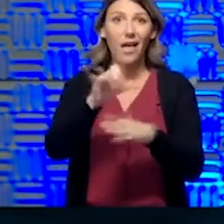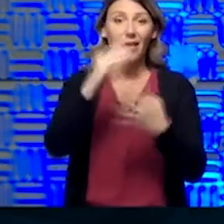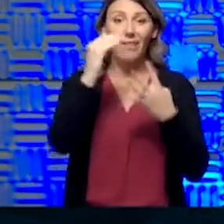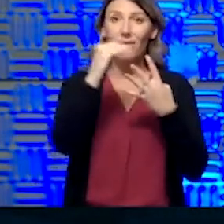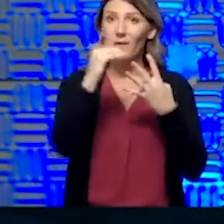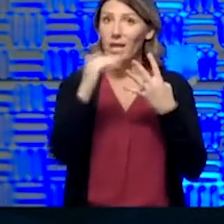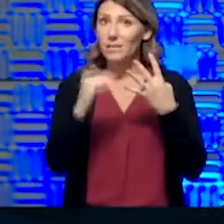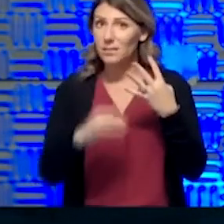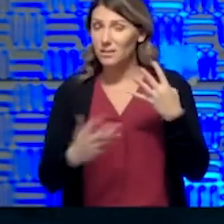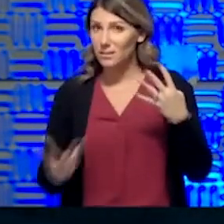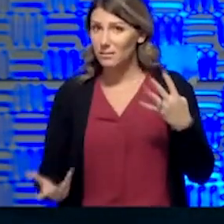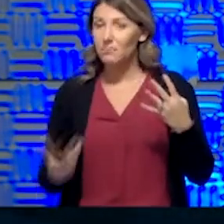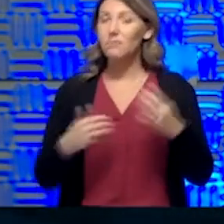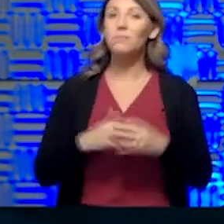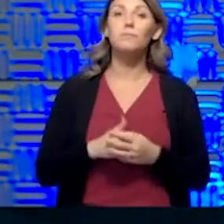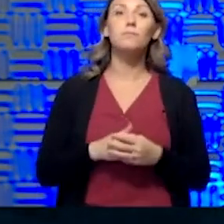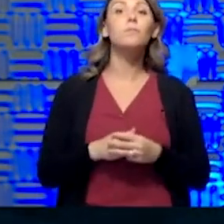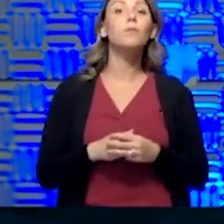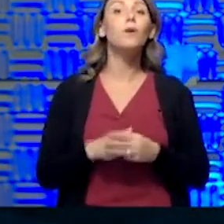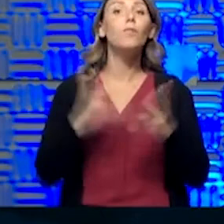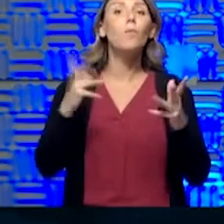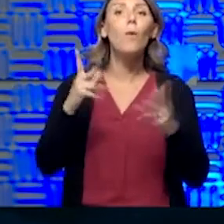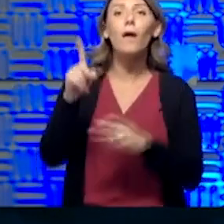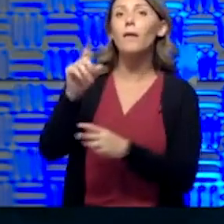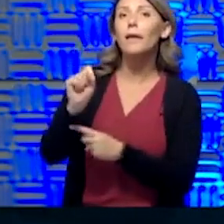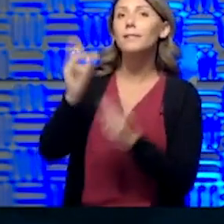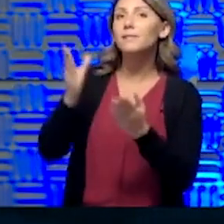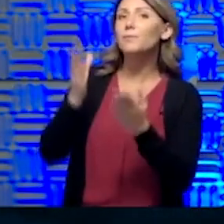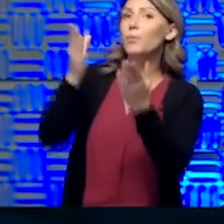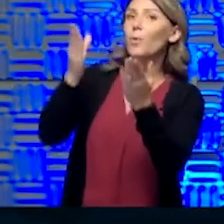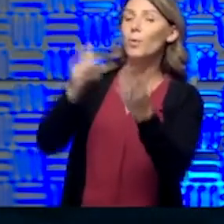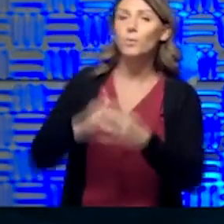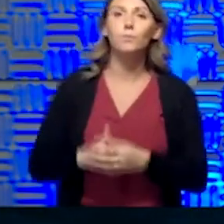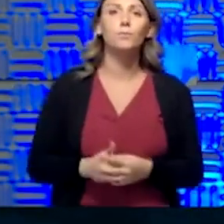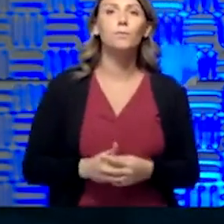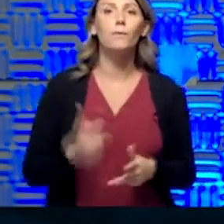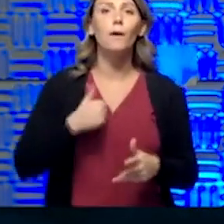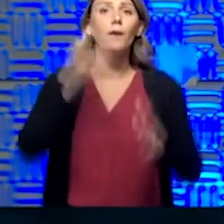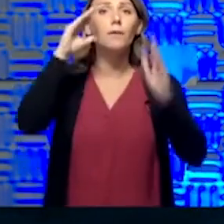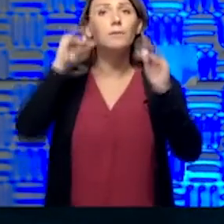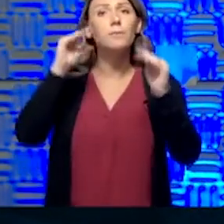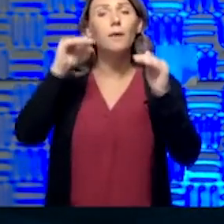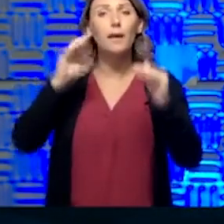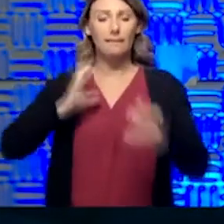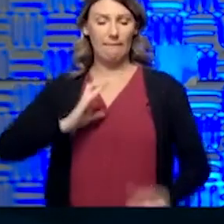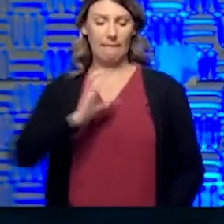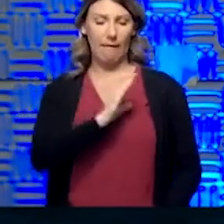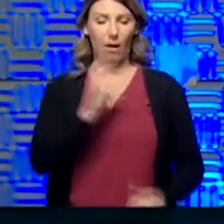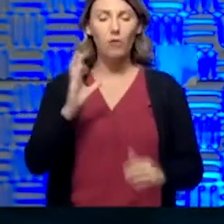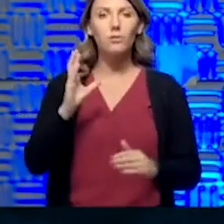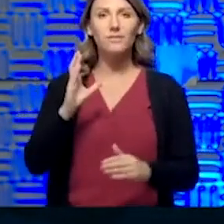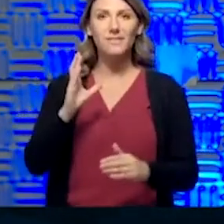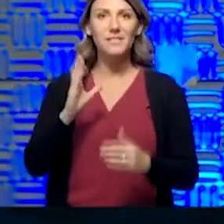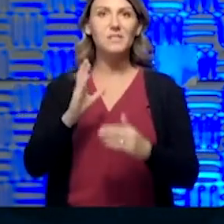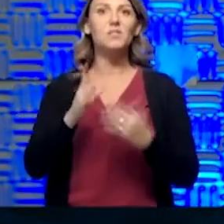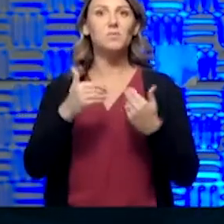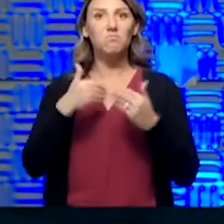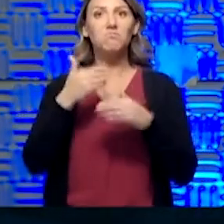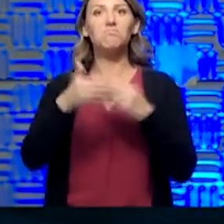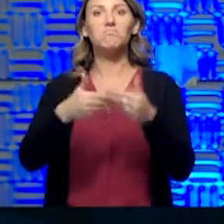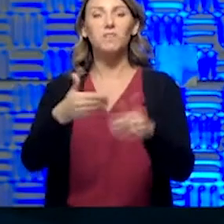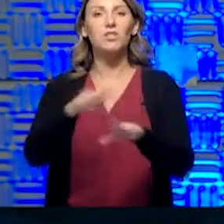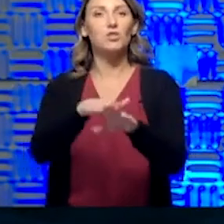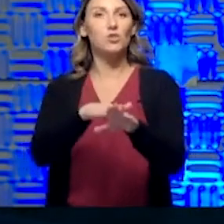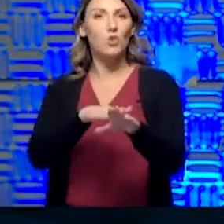what Kansas is proposing, I would expect the Congress to move in kind of slow phases